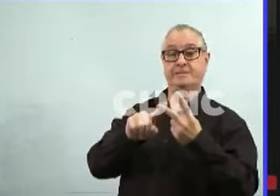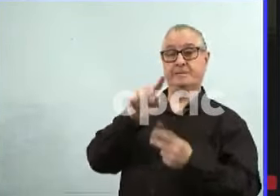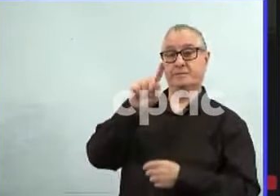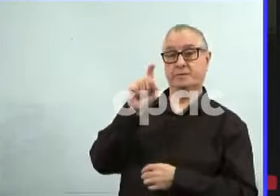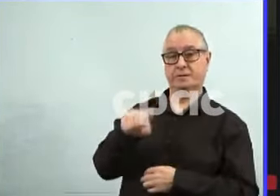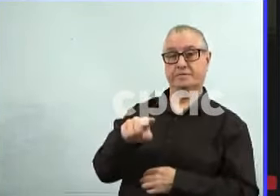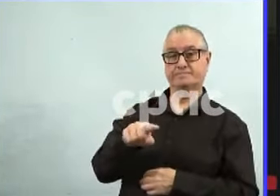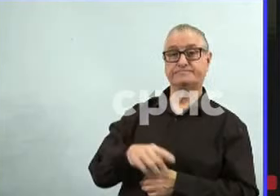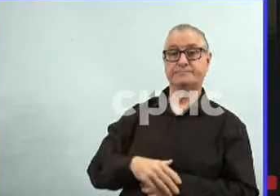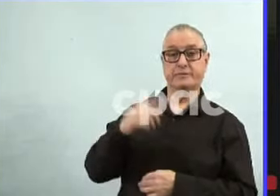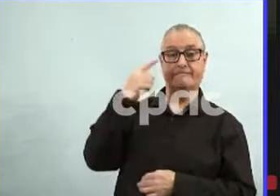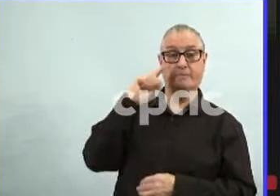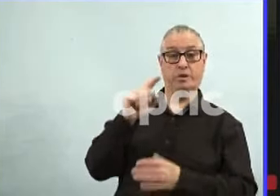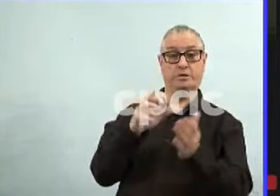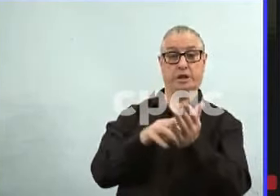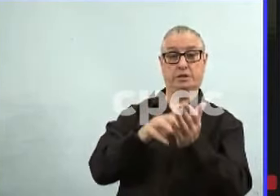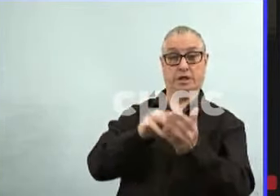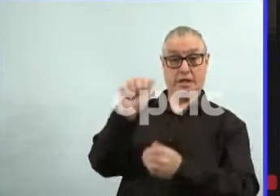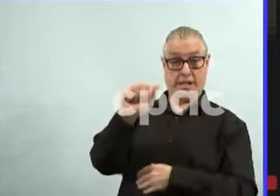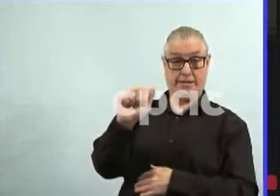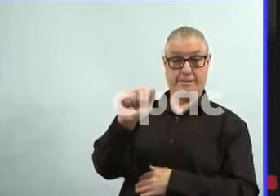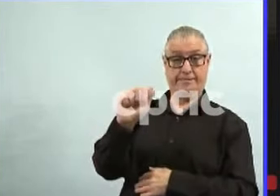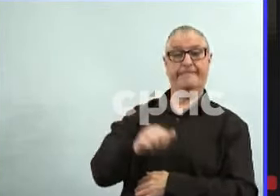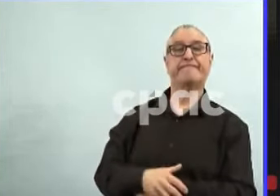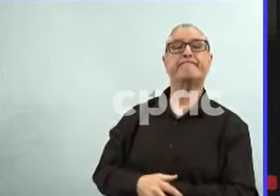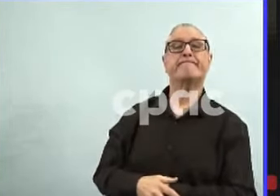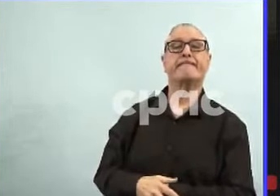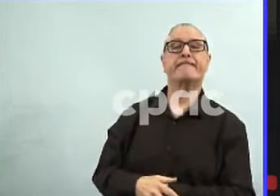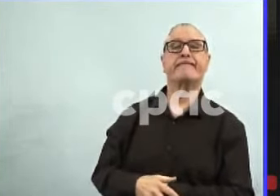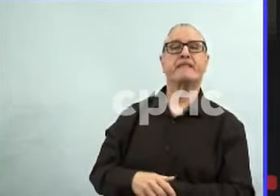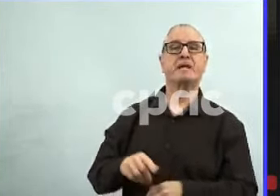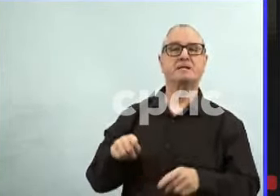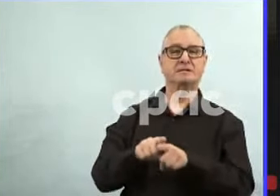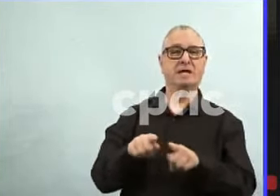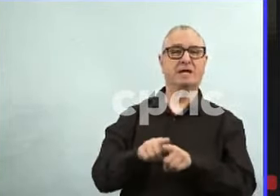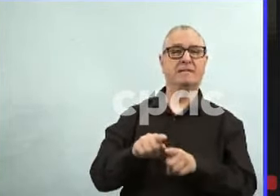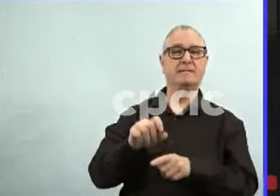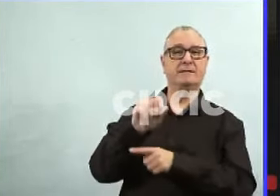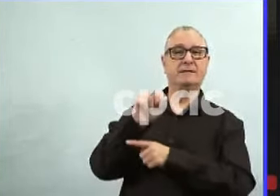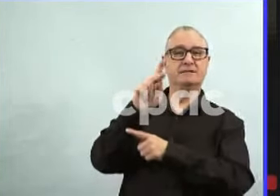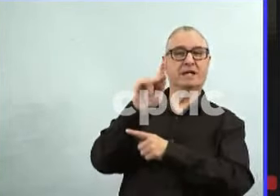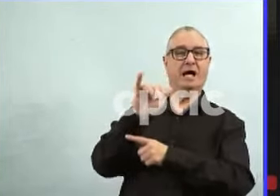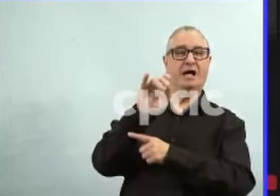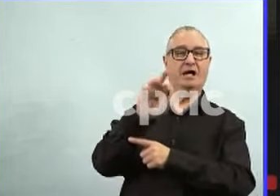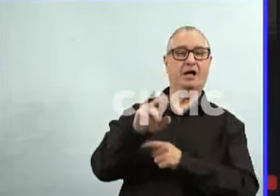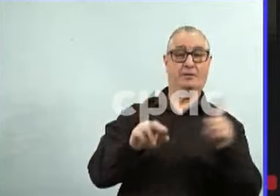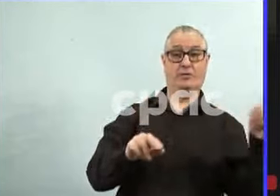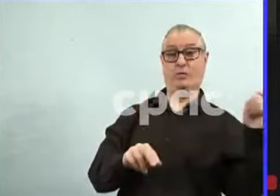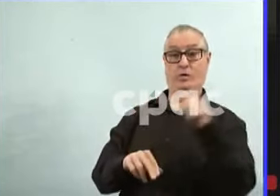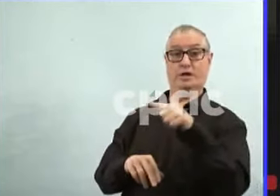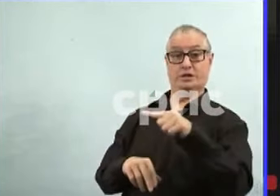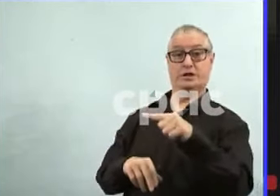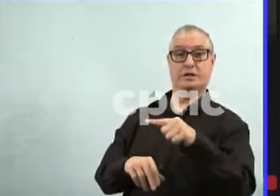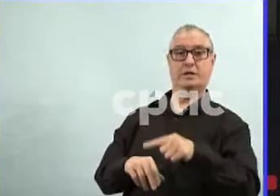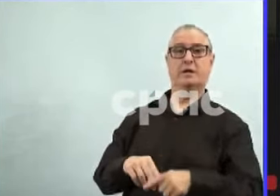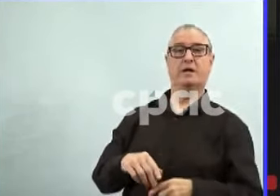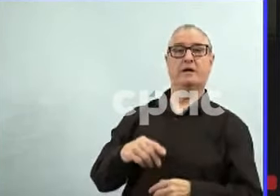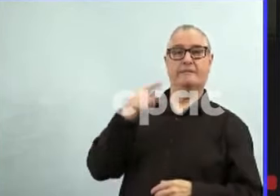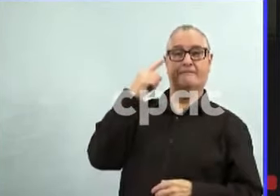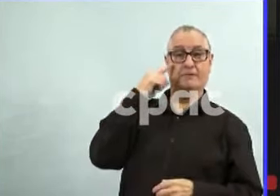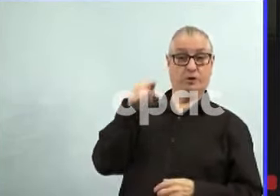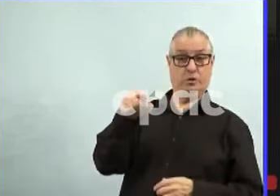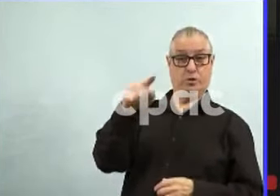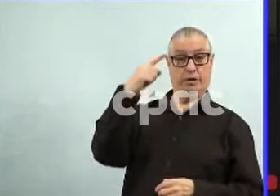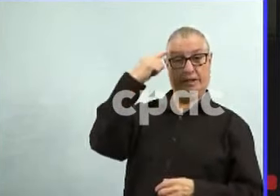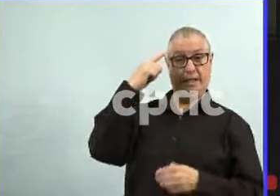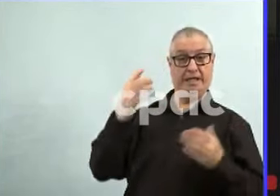You know, similar to Skylar's question, do you think dropping proof of vaccination requirements at this stage of the game in Manitoba would be